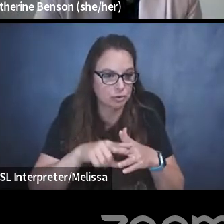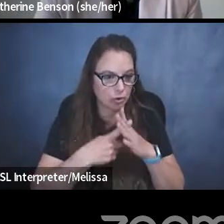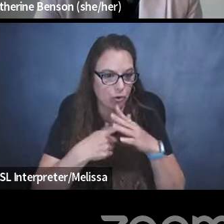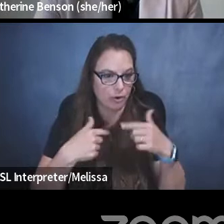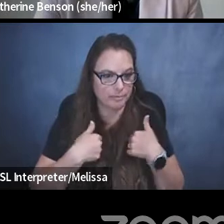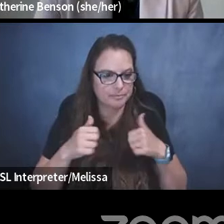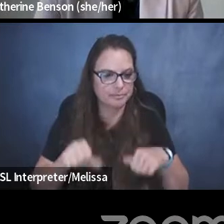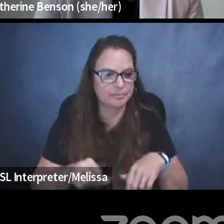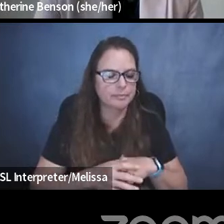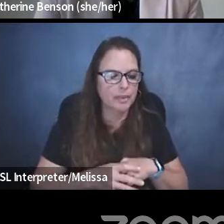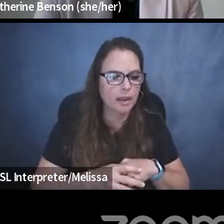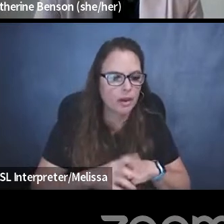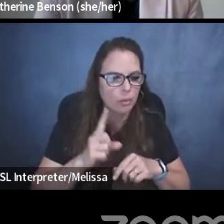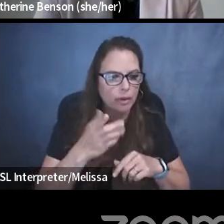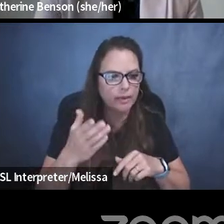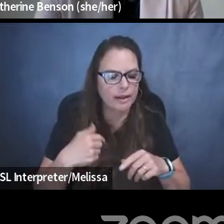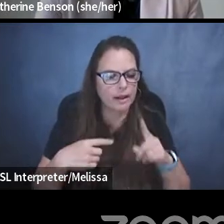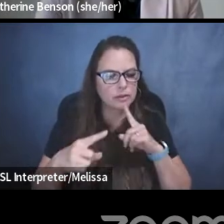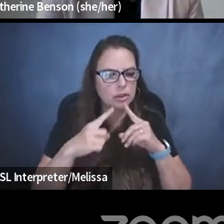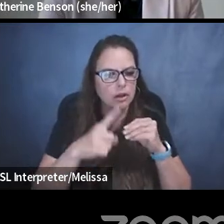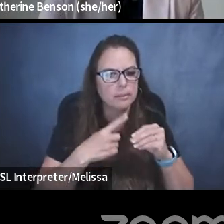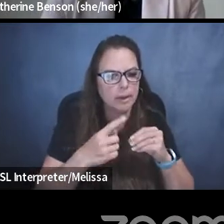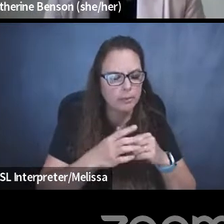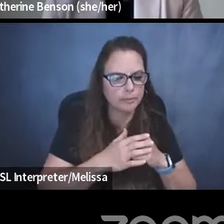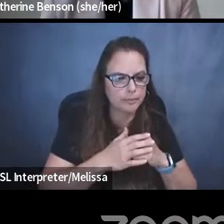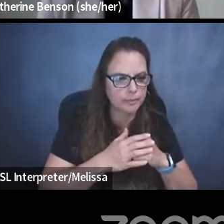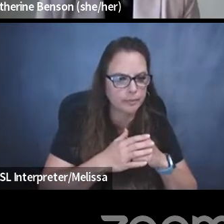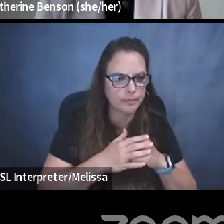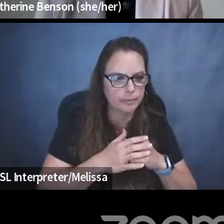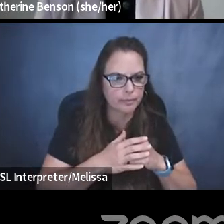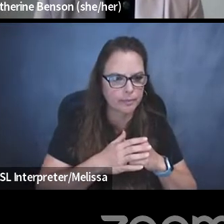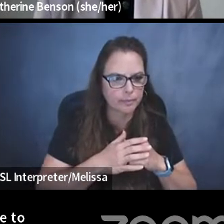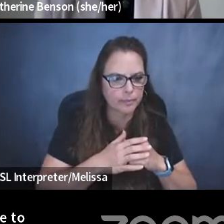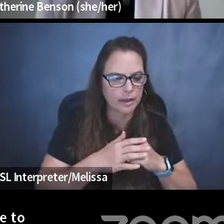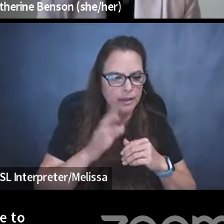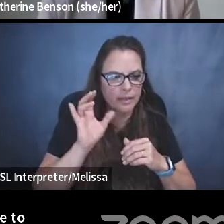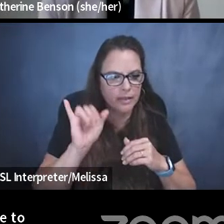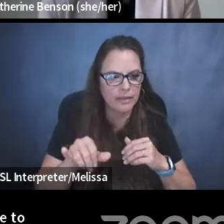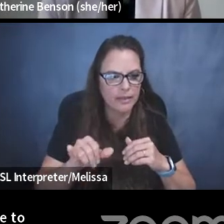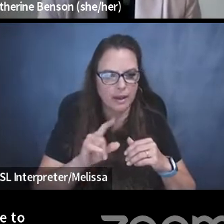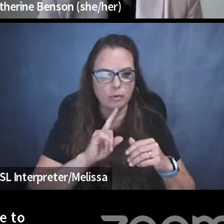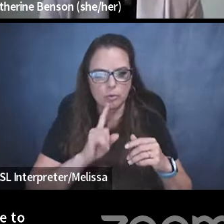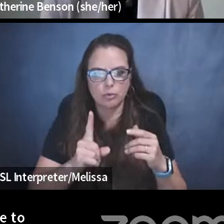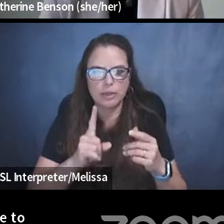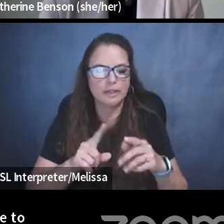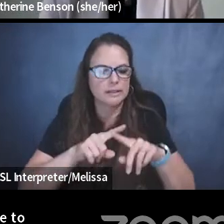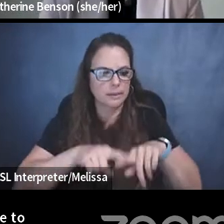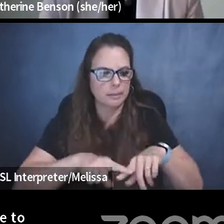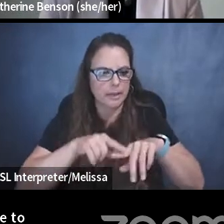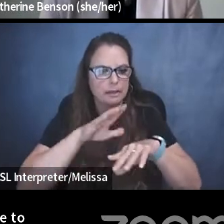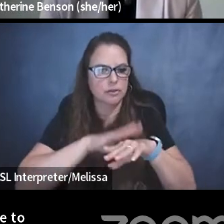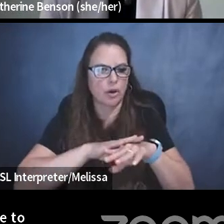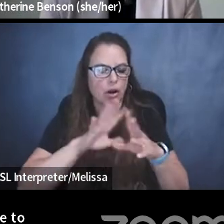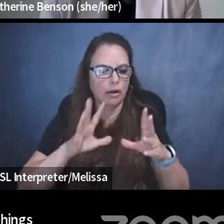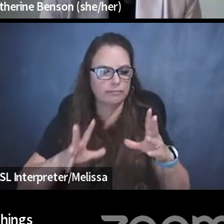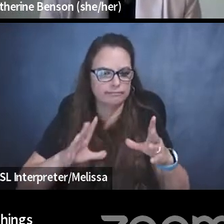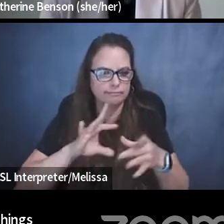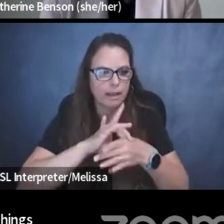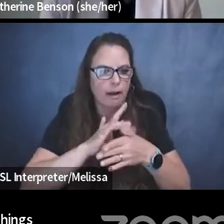So, one of the things that I talked about off the top is that highly contextual nature of the